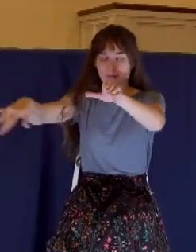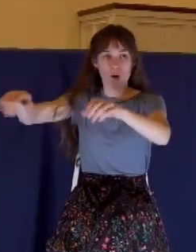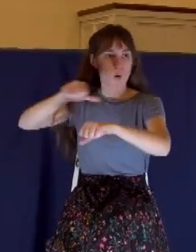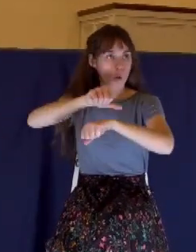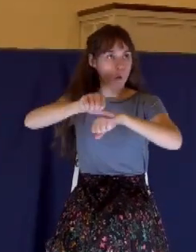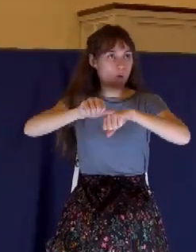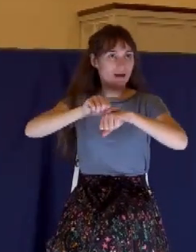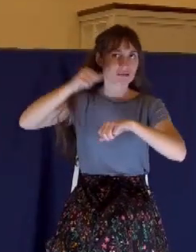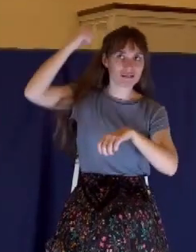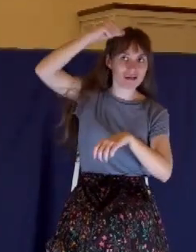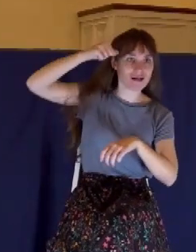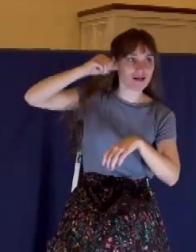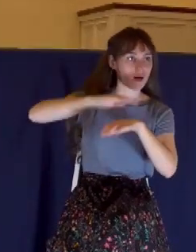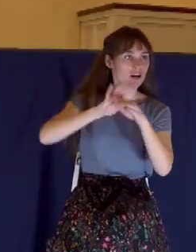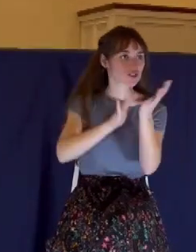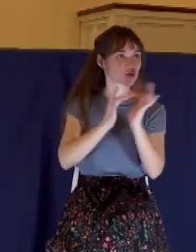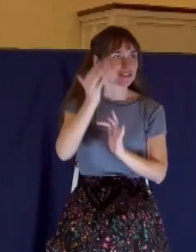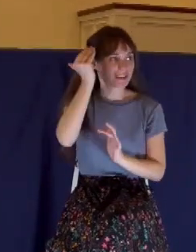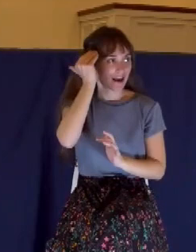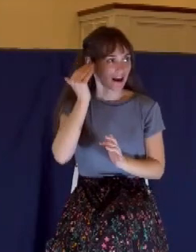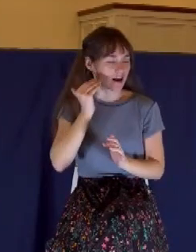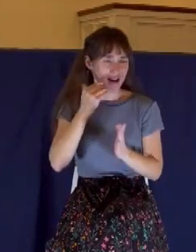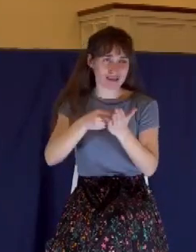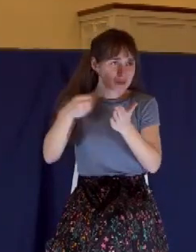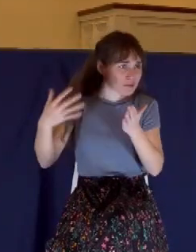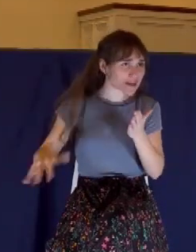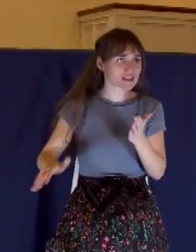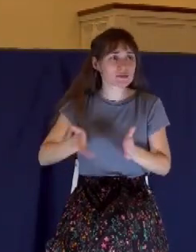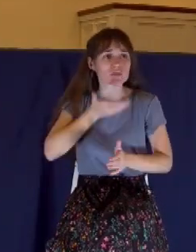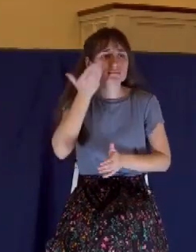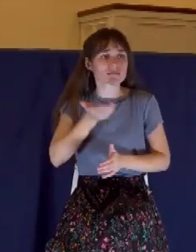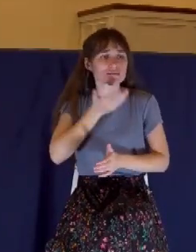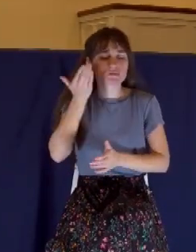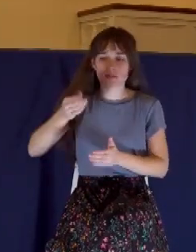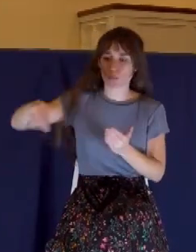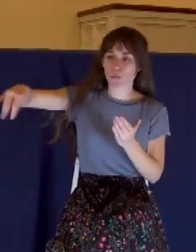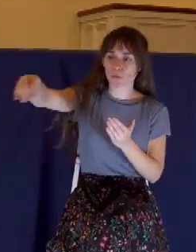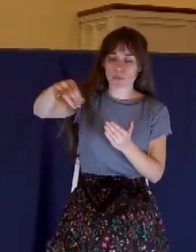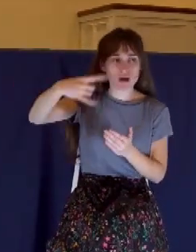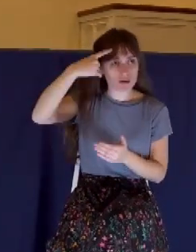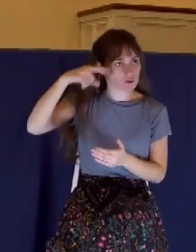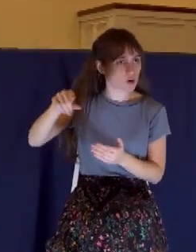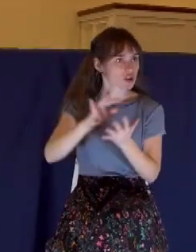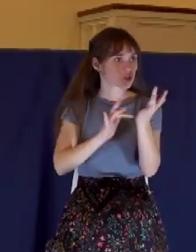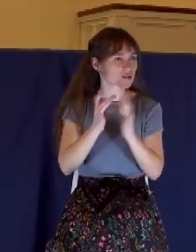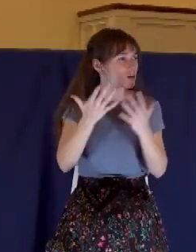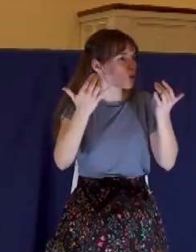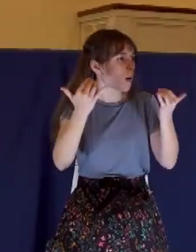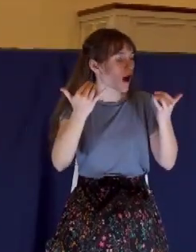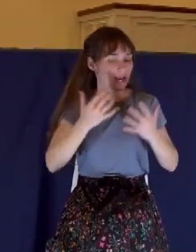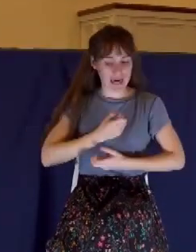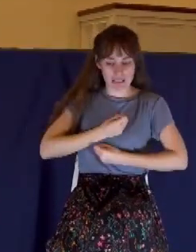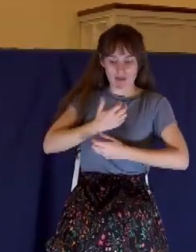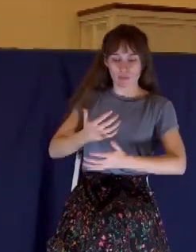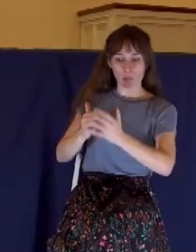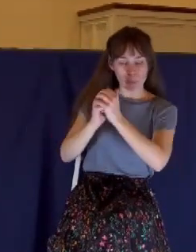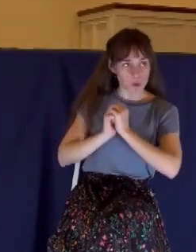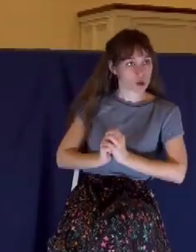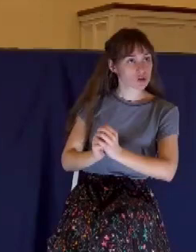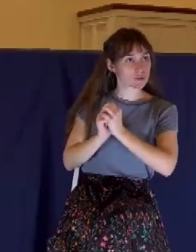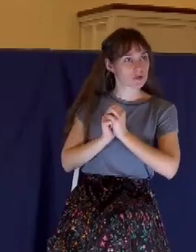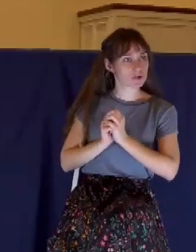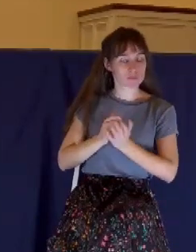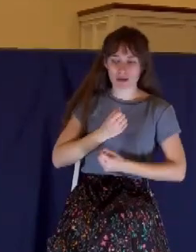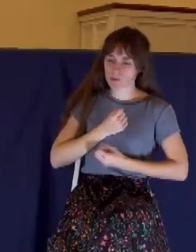with this expensive perfume because it was an act of worship and devotion for His